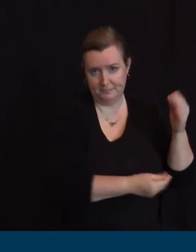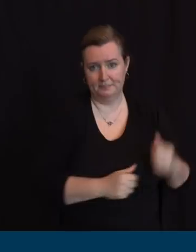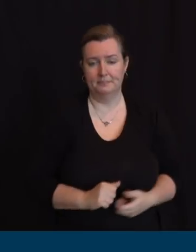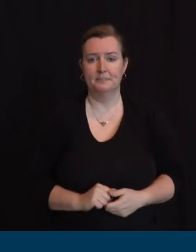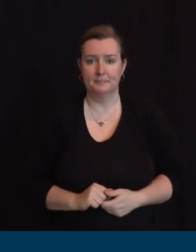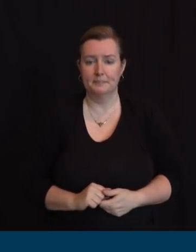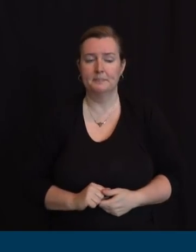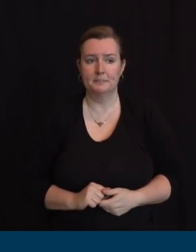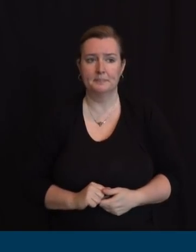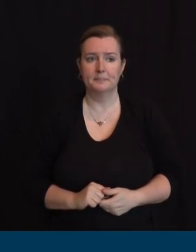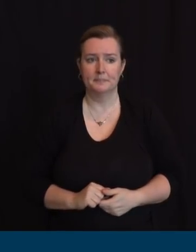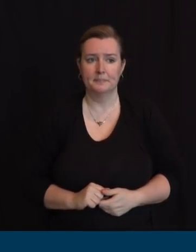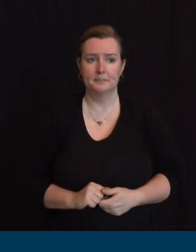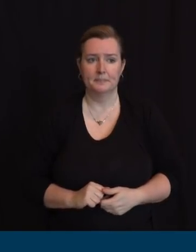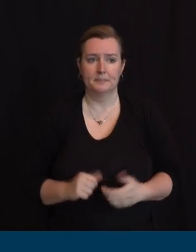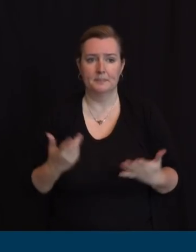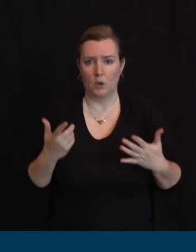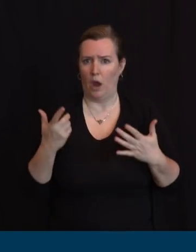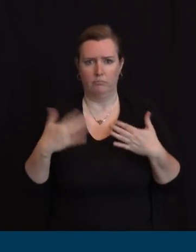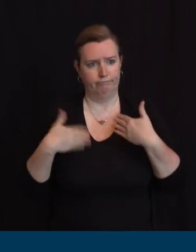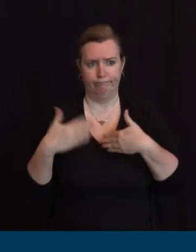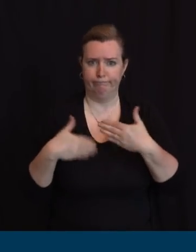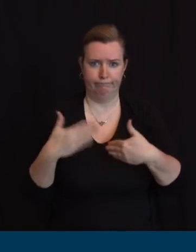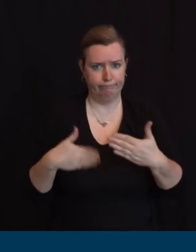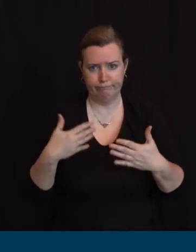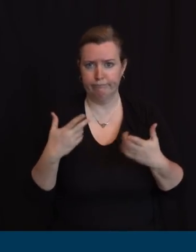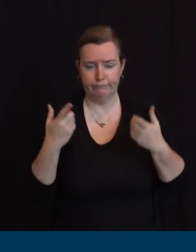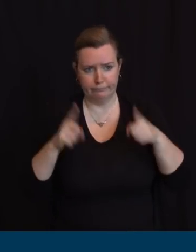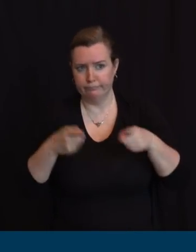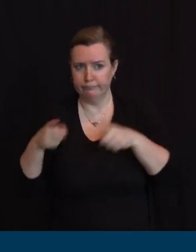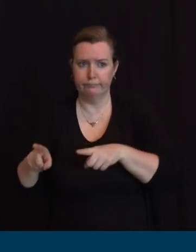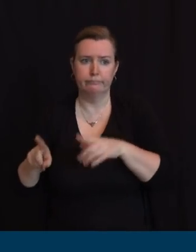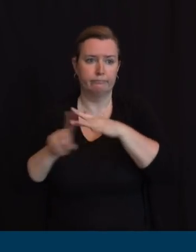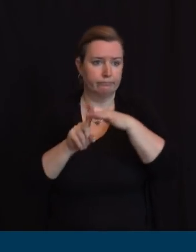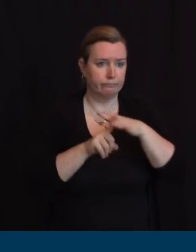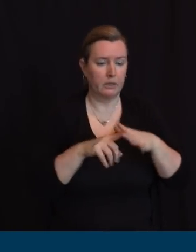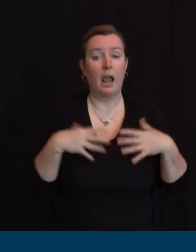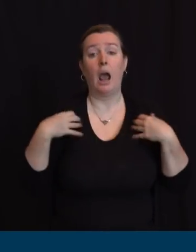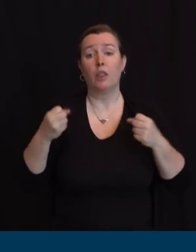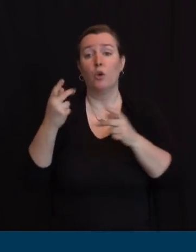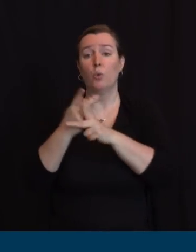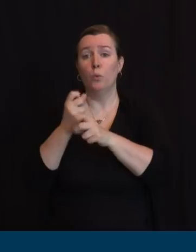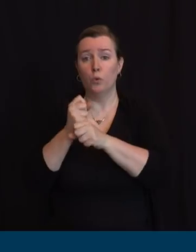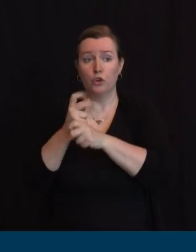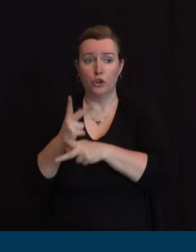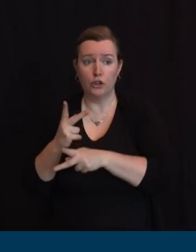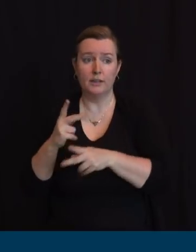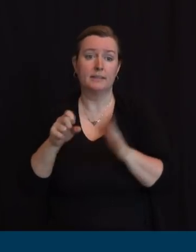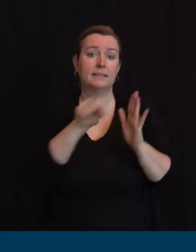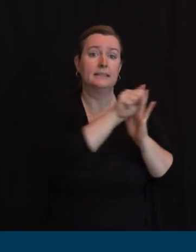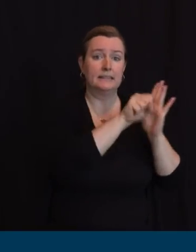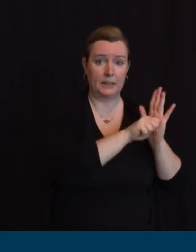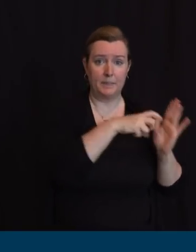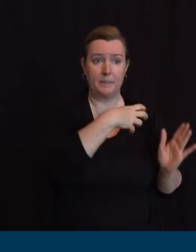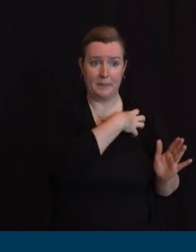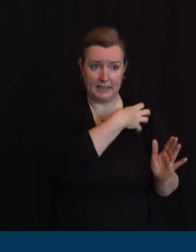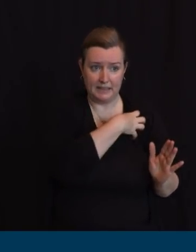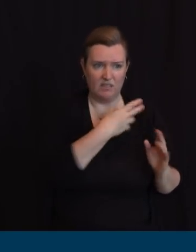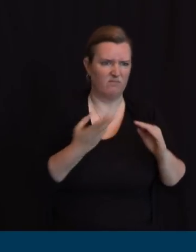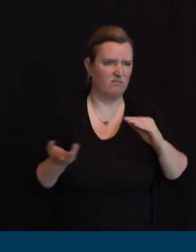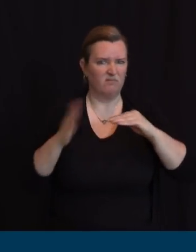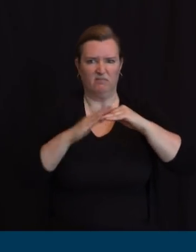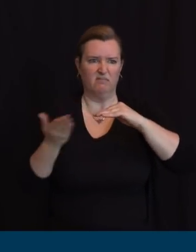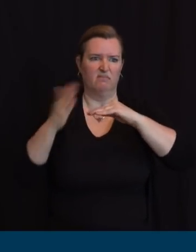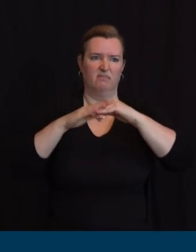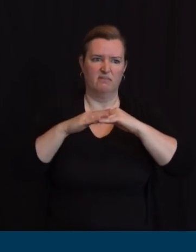our healthcare professionals, state police and others are building that capacity out so that those lines cross at a reasonable level.